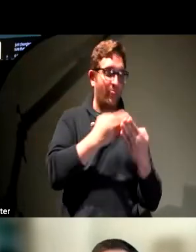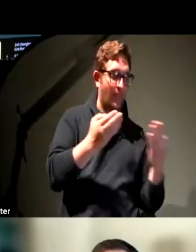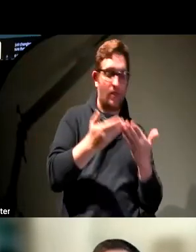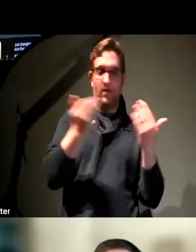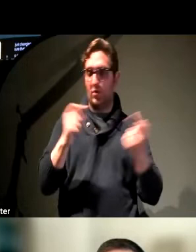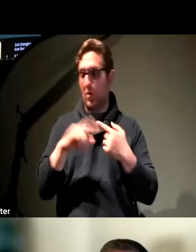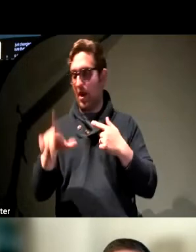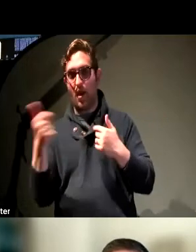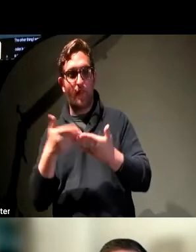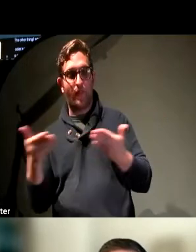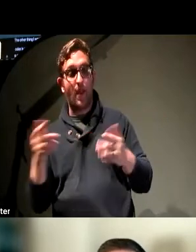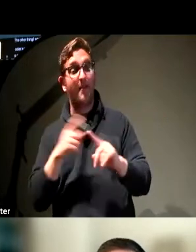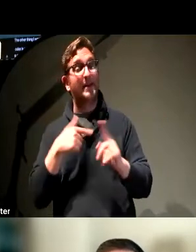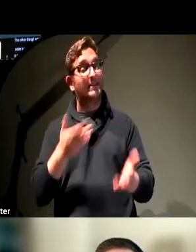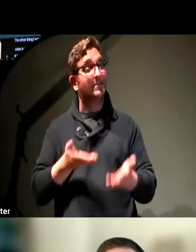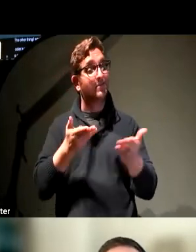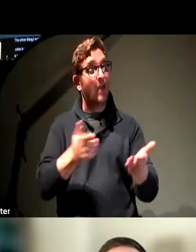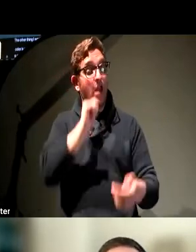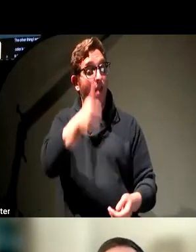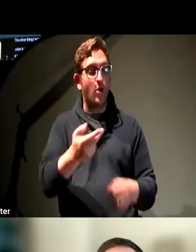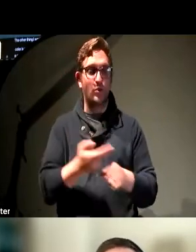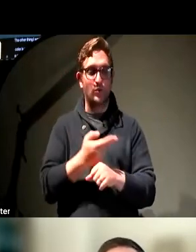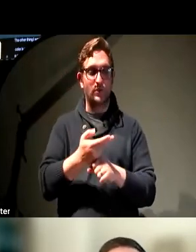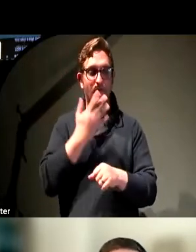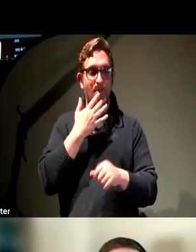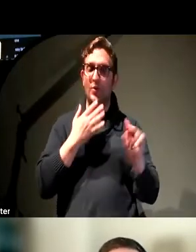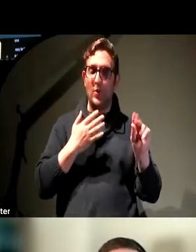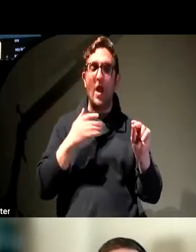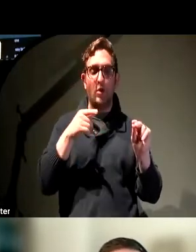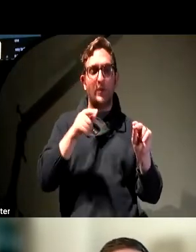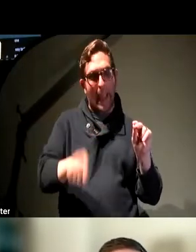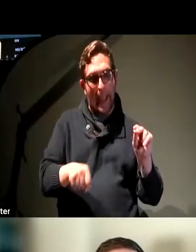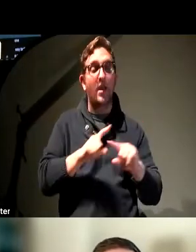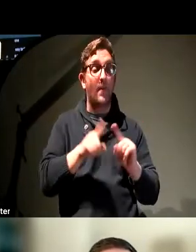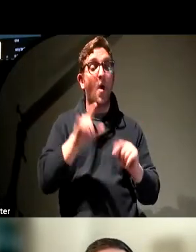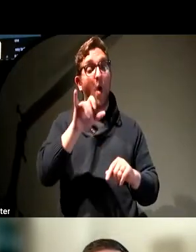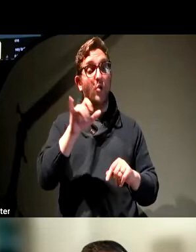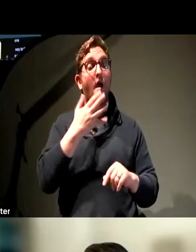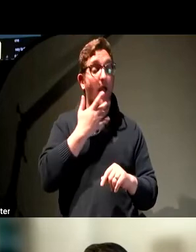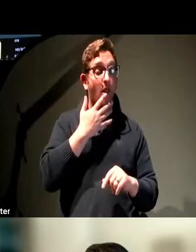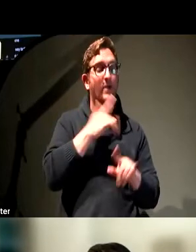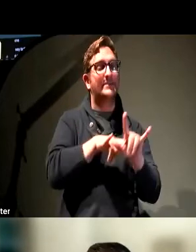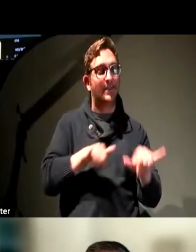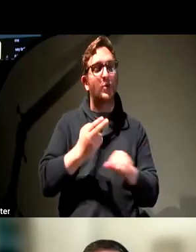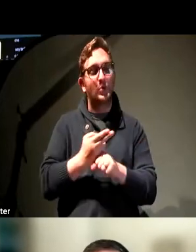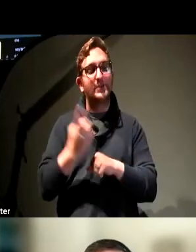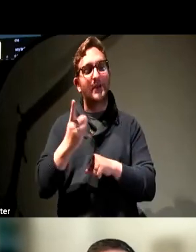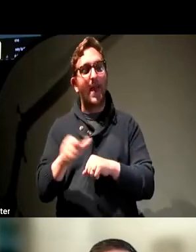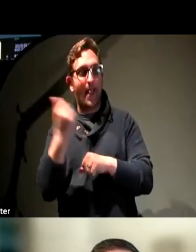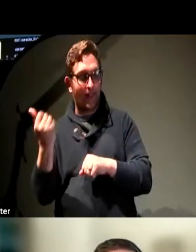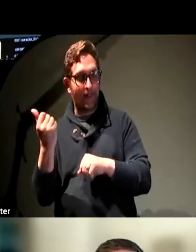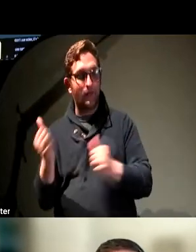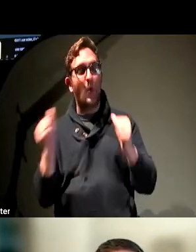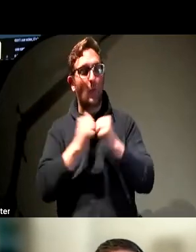won't suggest that you not use color. It's just that when you do use something else to help to distinguish in this case, in this line graph between